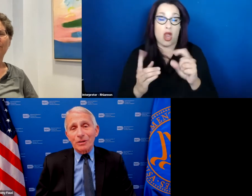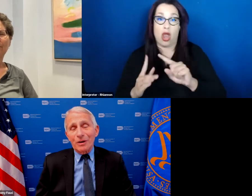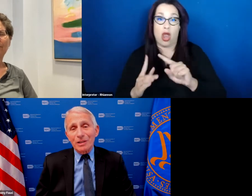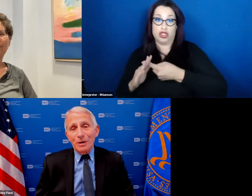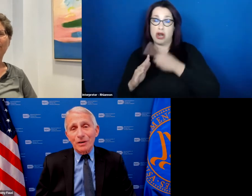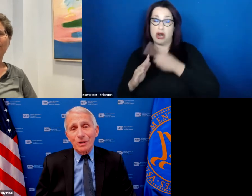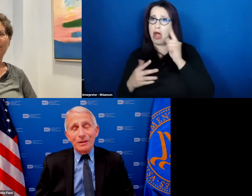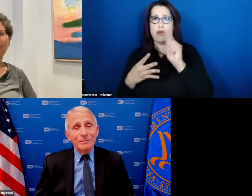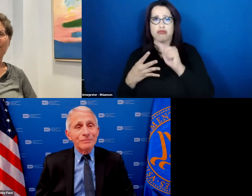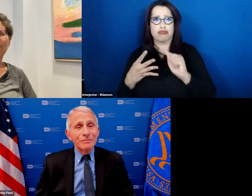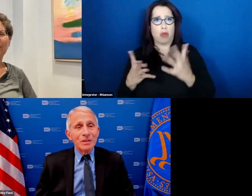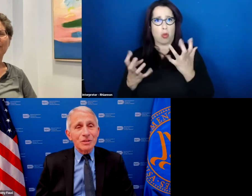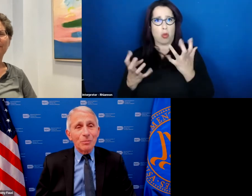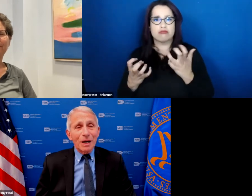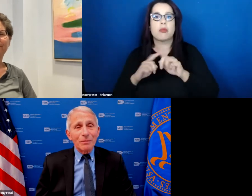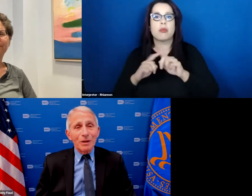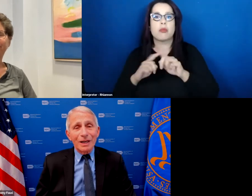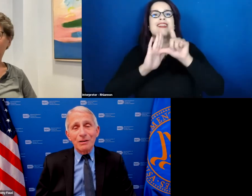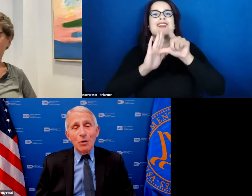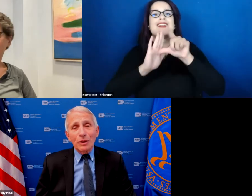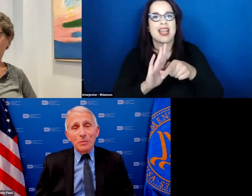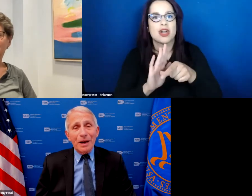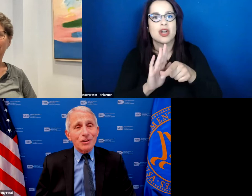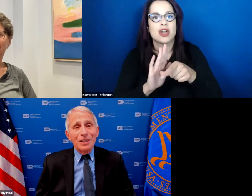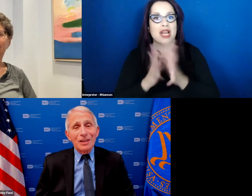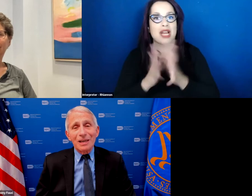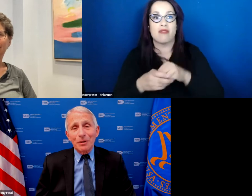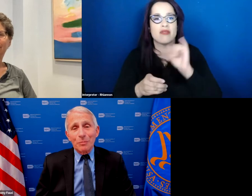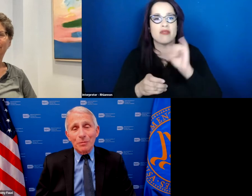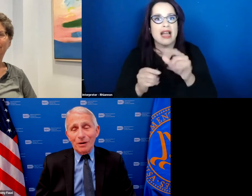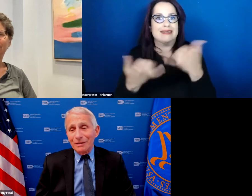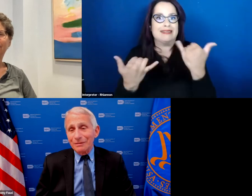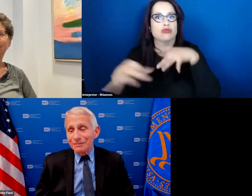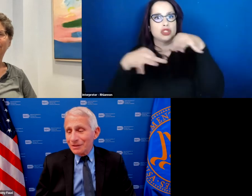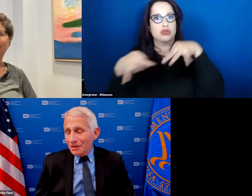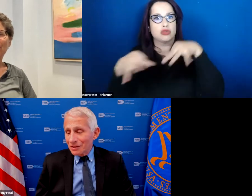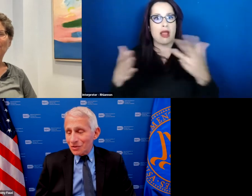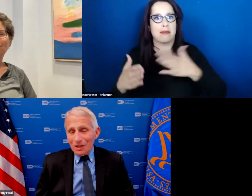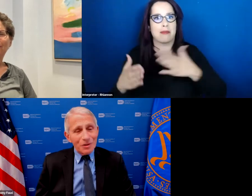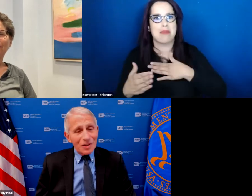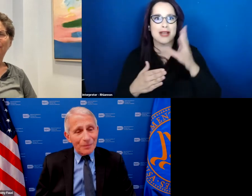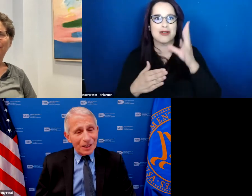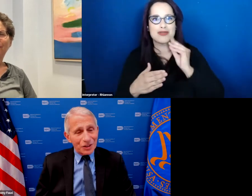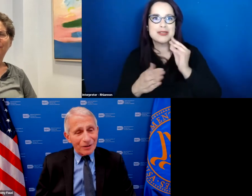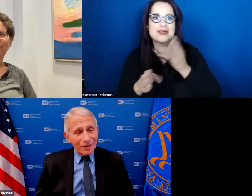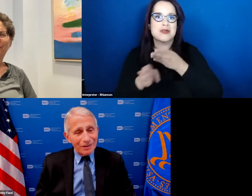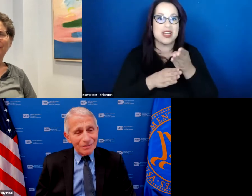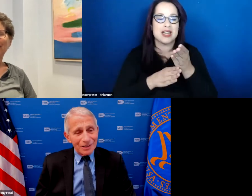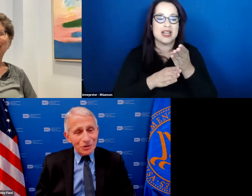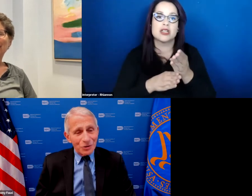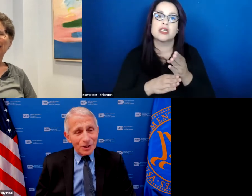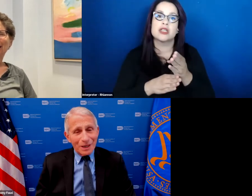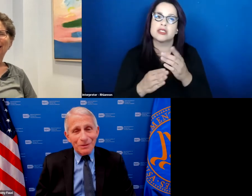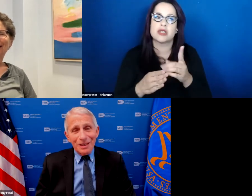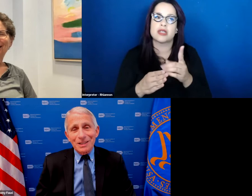which characterized my career so bottom line go with your passion and keep an open mind so let me stop there sharon and